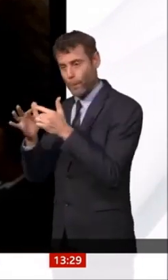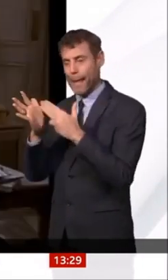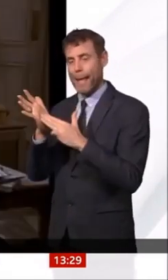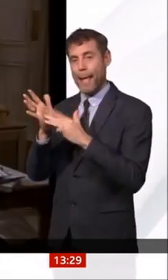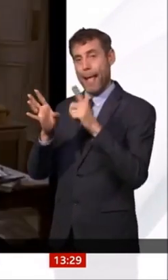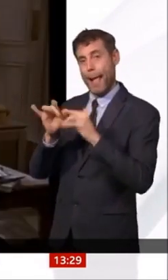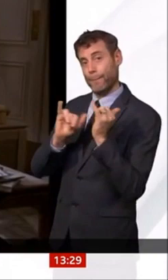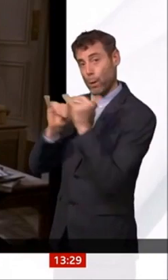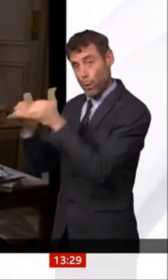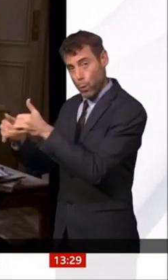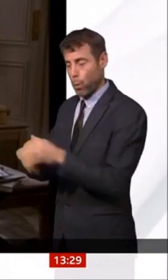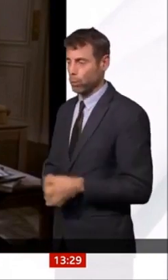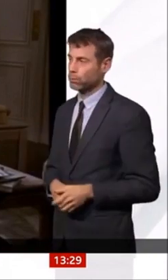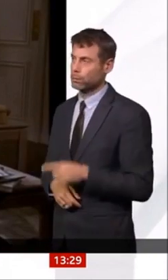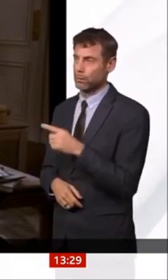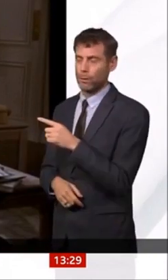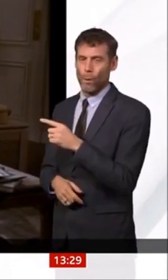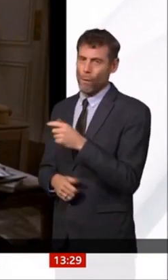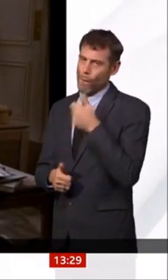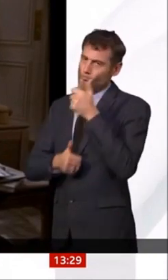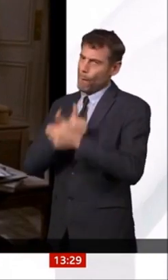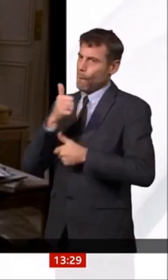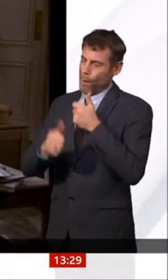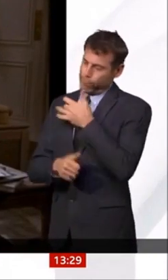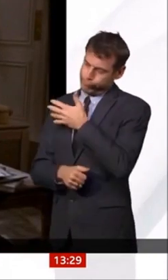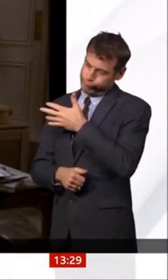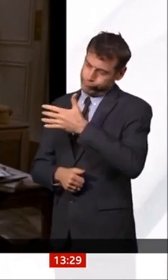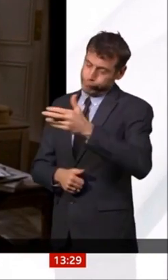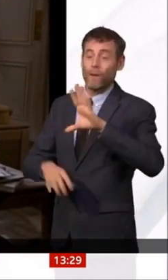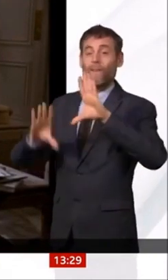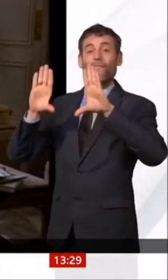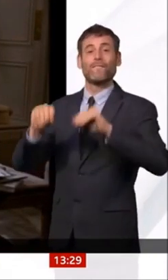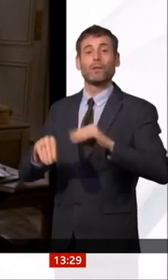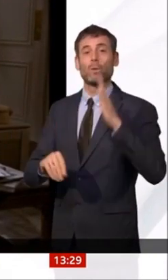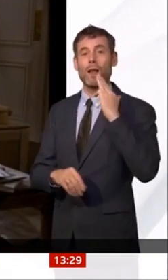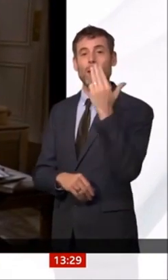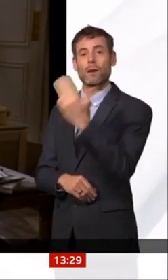key part of the show's success until its final episode in 1993.